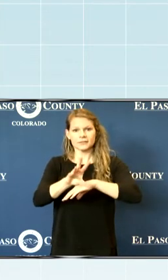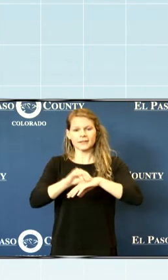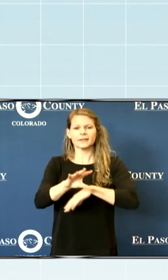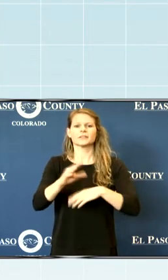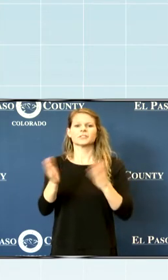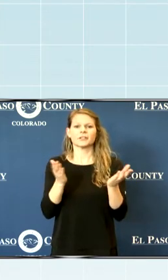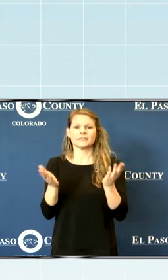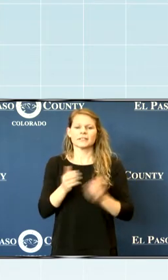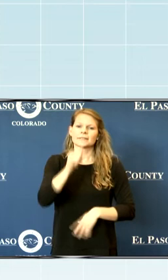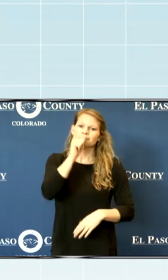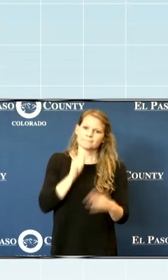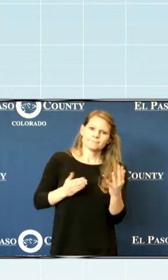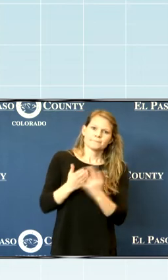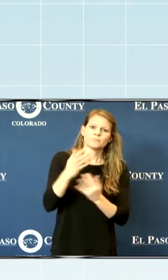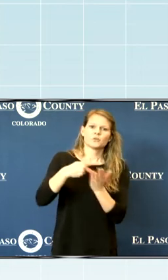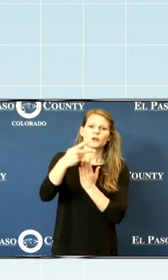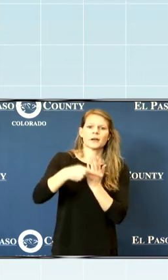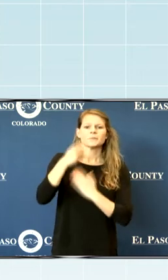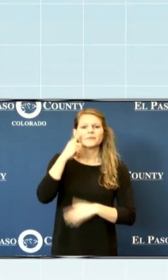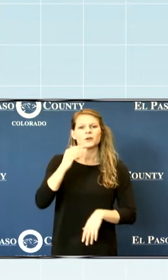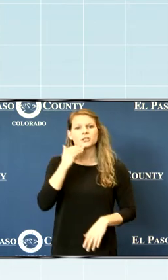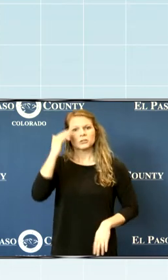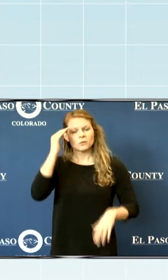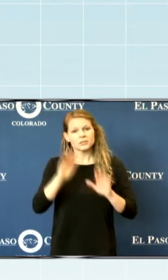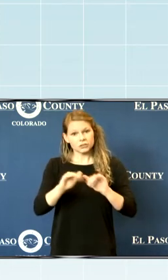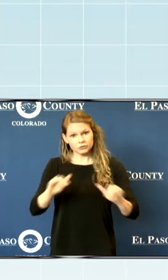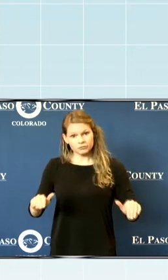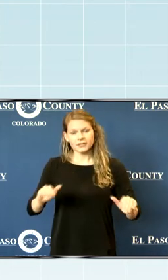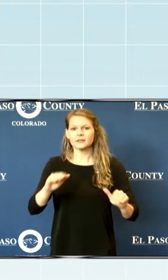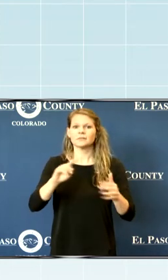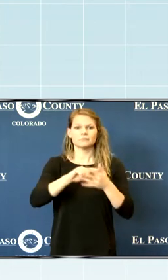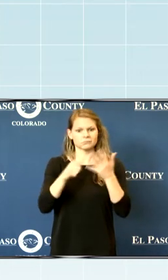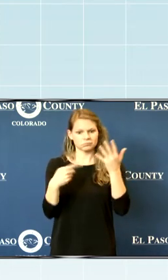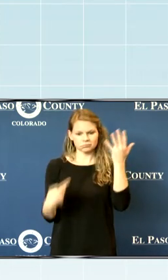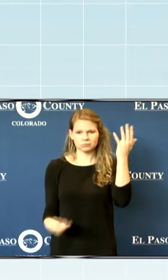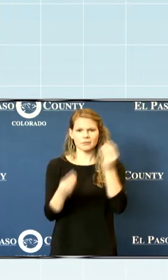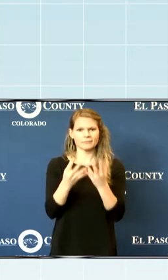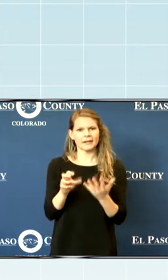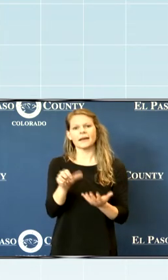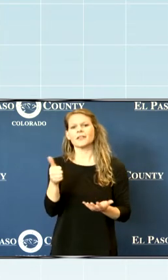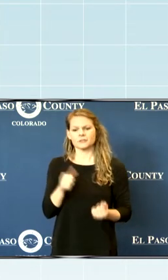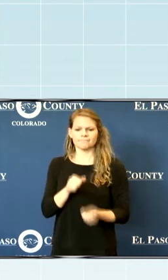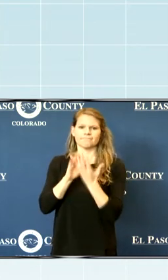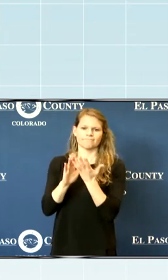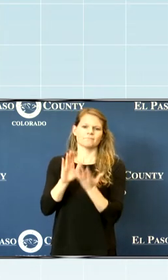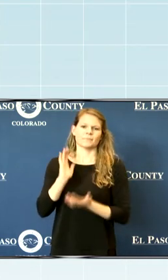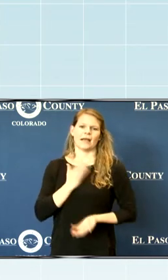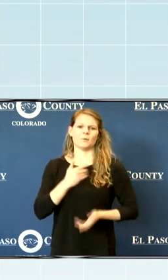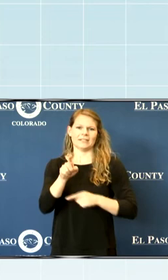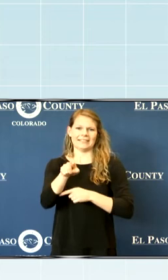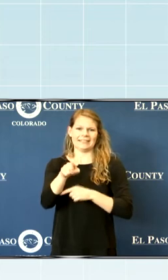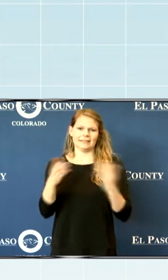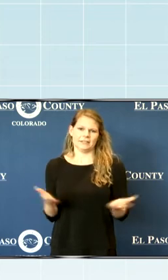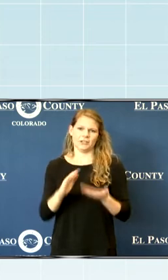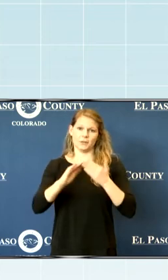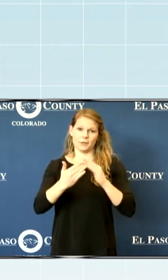resiliency programs for adults and children, and many others that will address the various needs in our community.